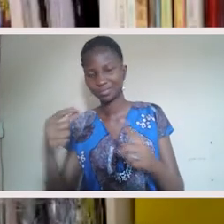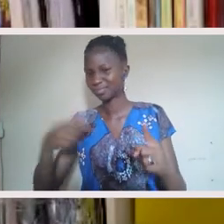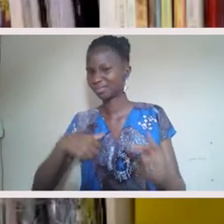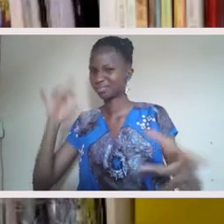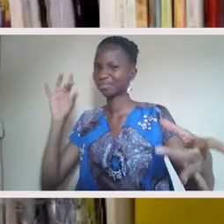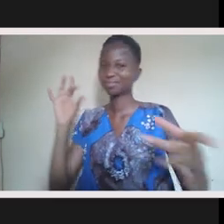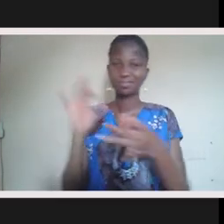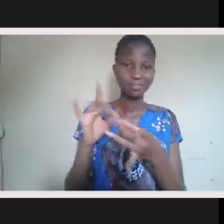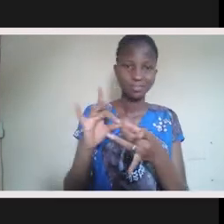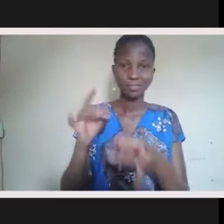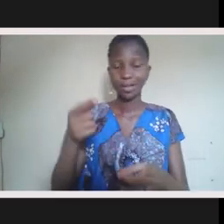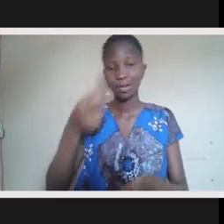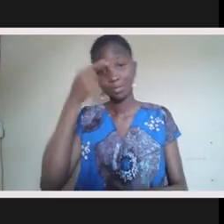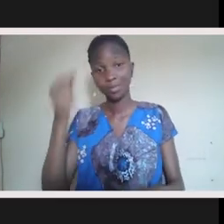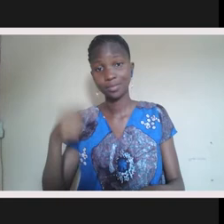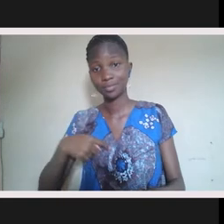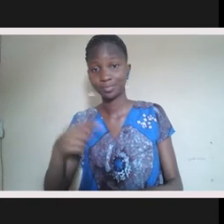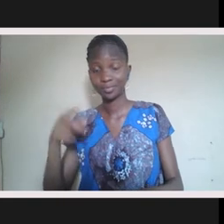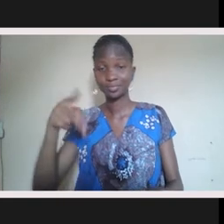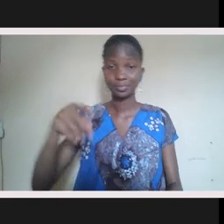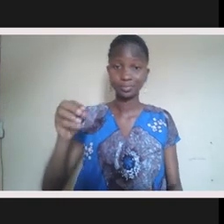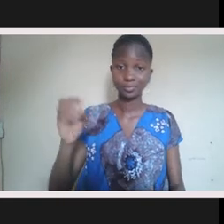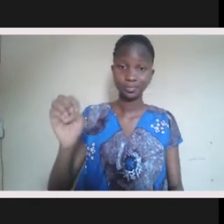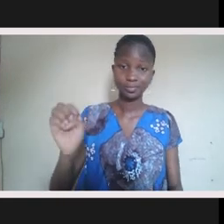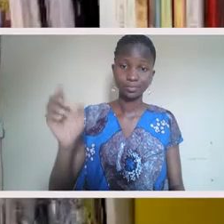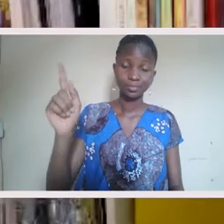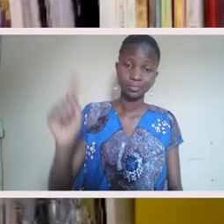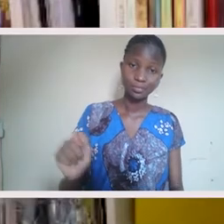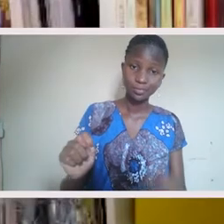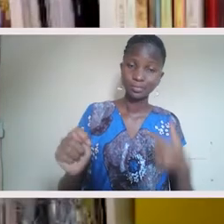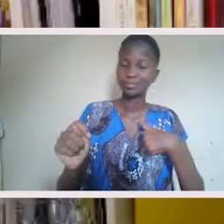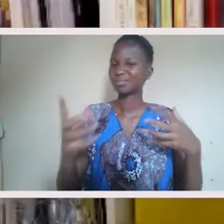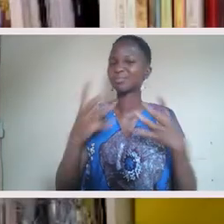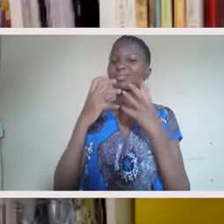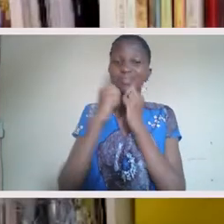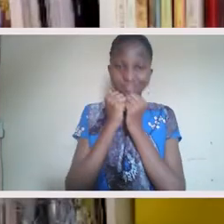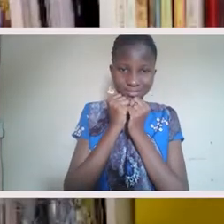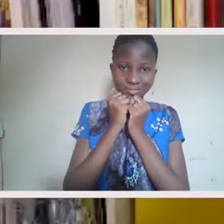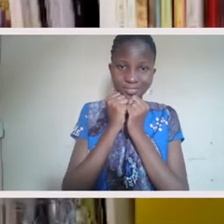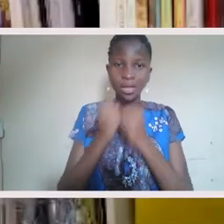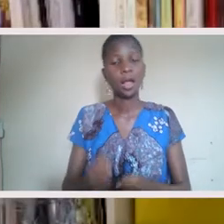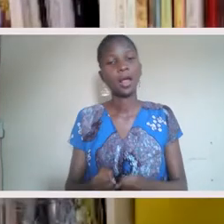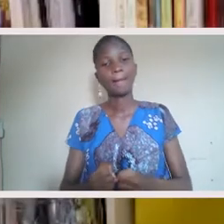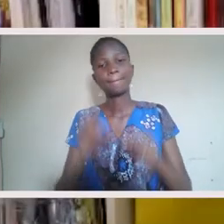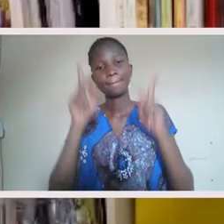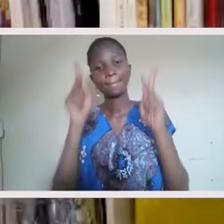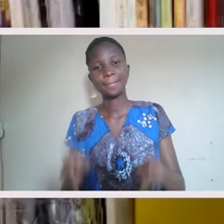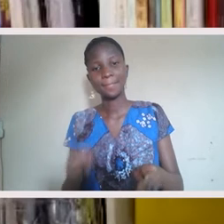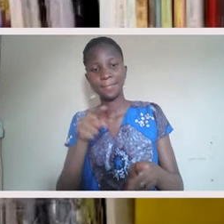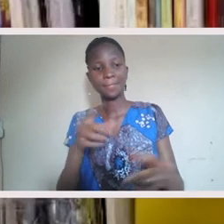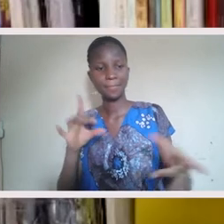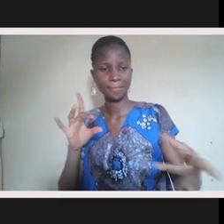interesting relationship because as a poet, I love that. And as somebody committed to decolonialism,